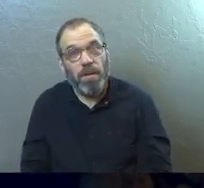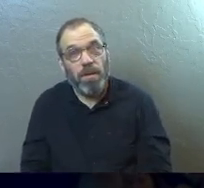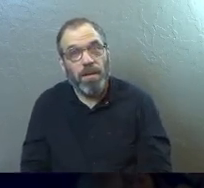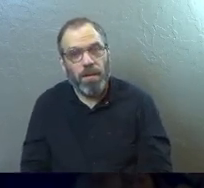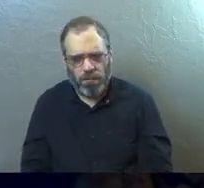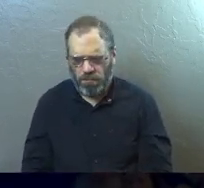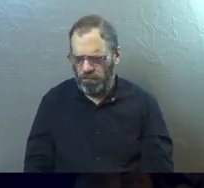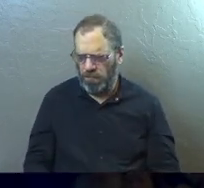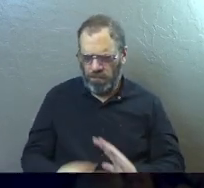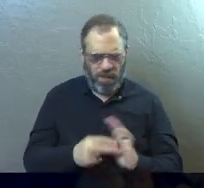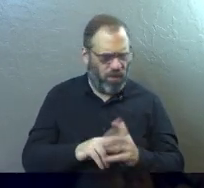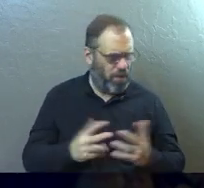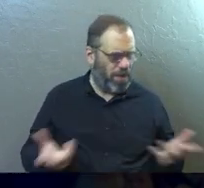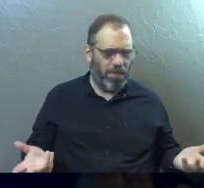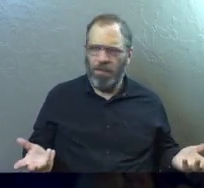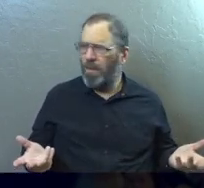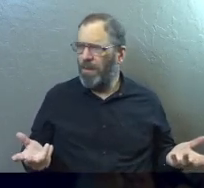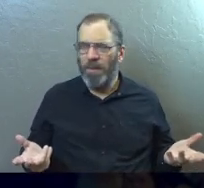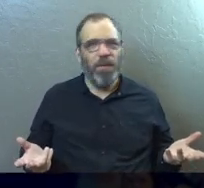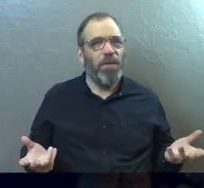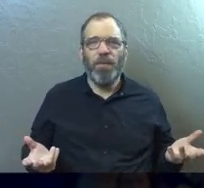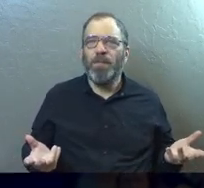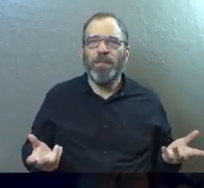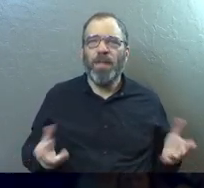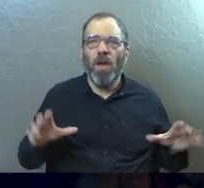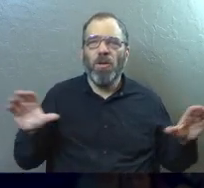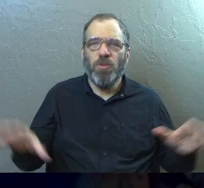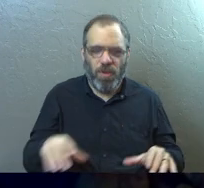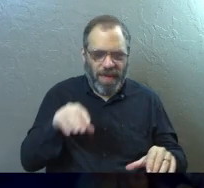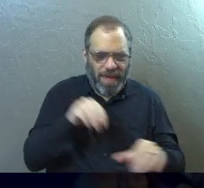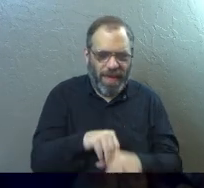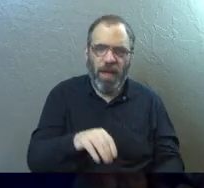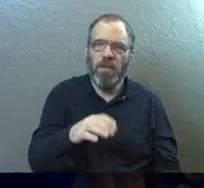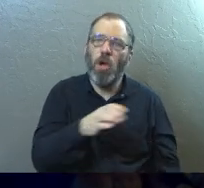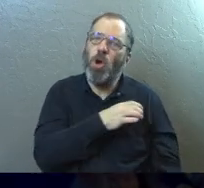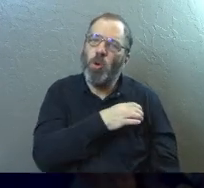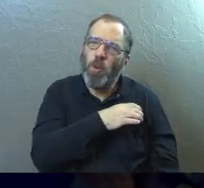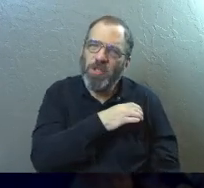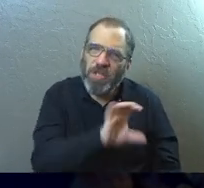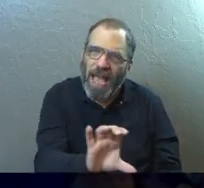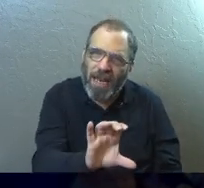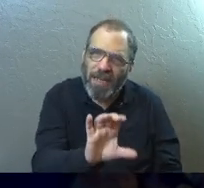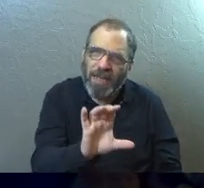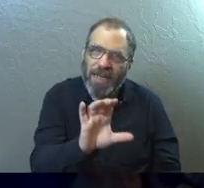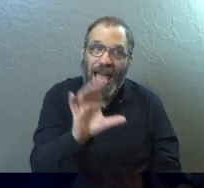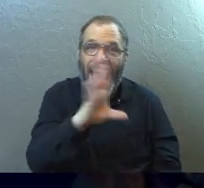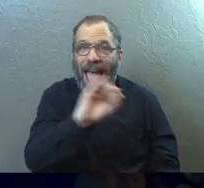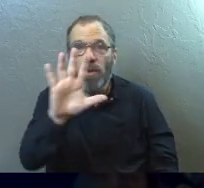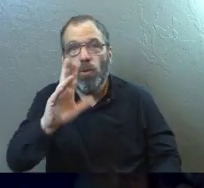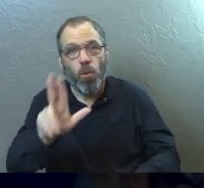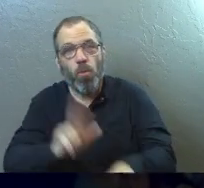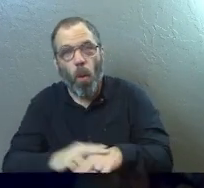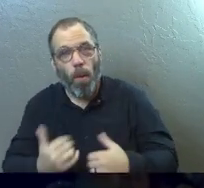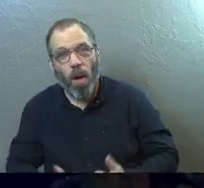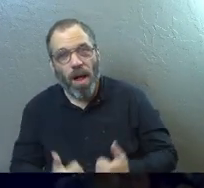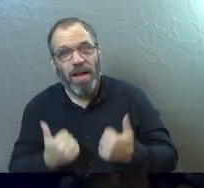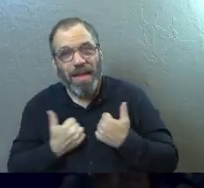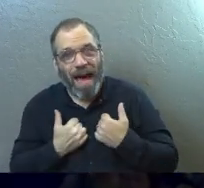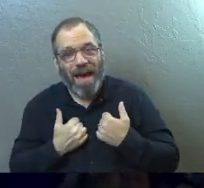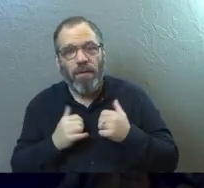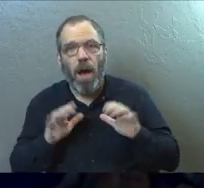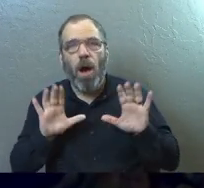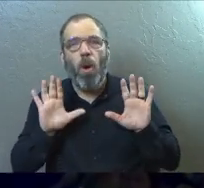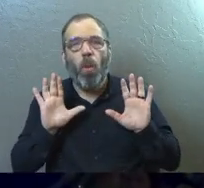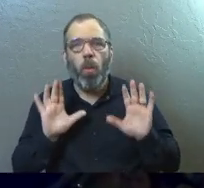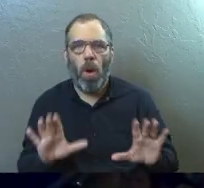Well, what does that mean? We need to do that in Christianity as well as in every other area of our life. Slow